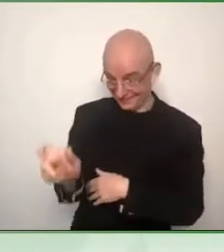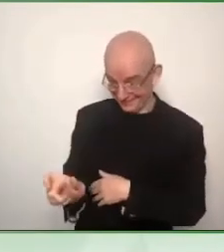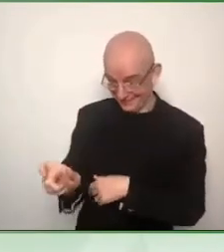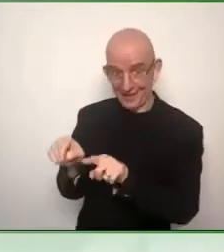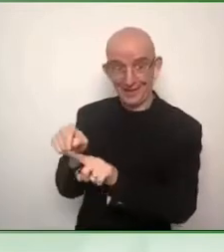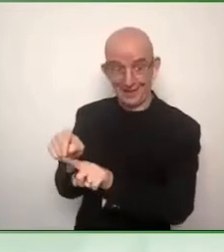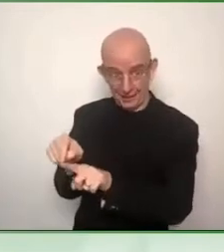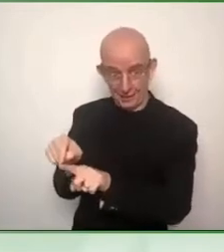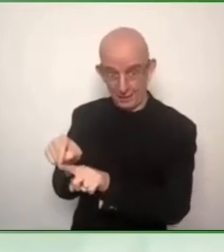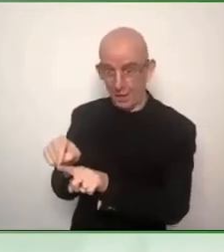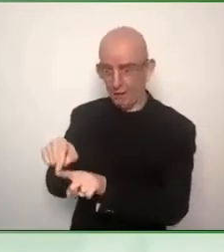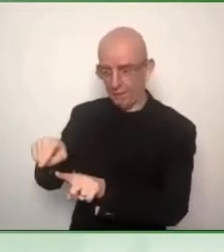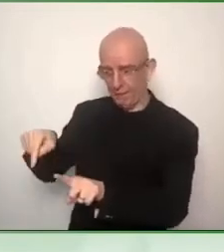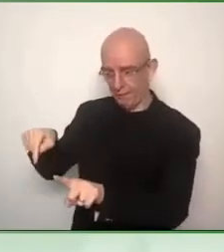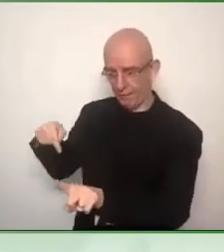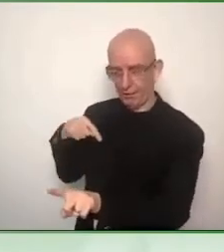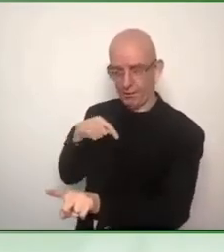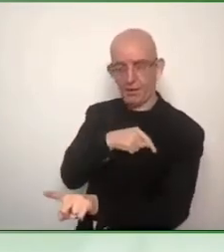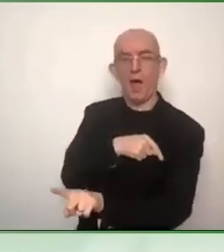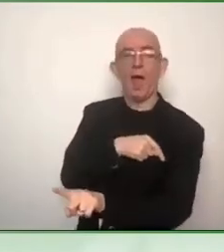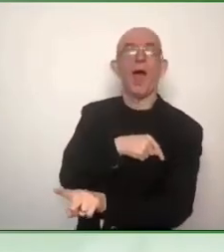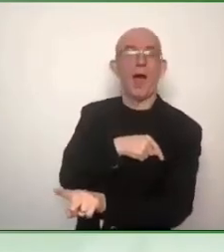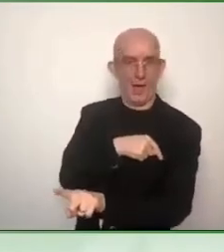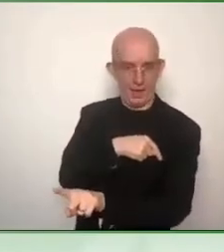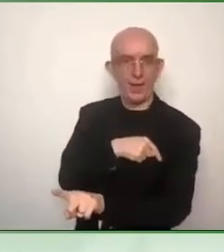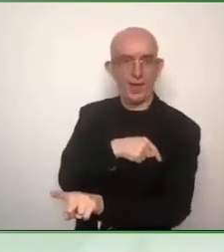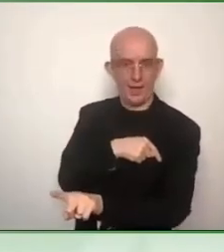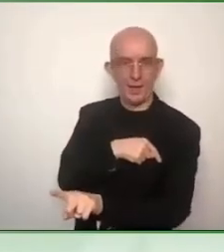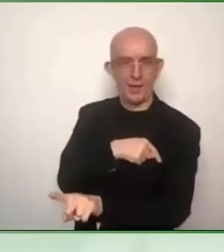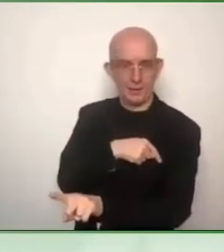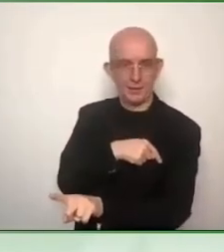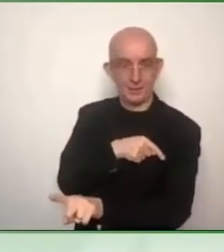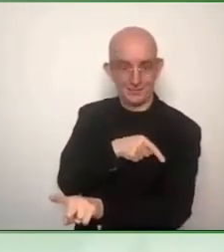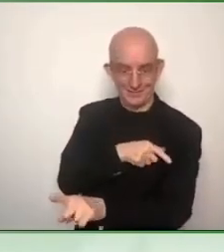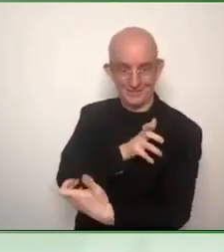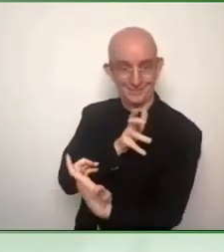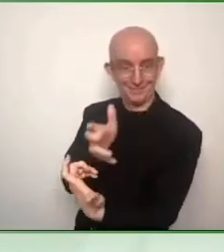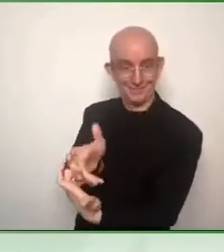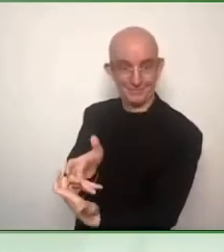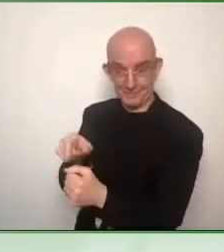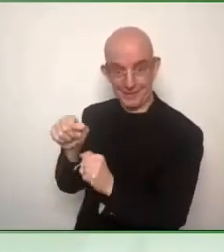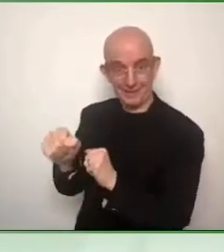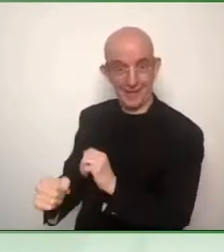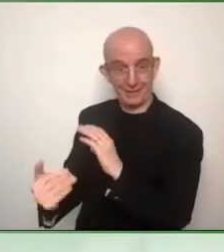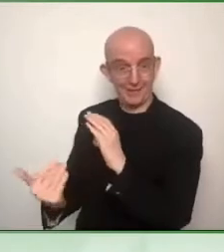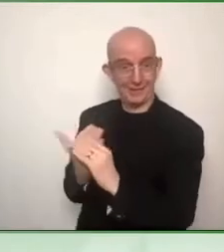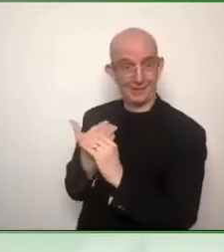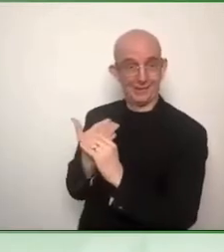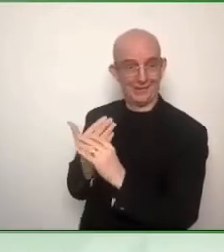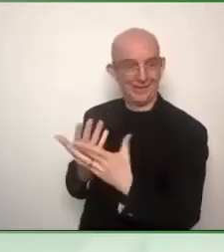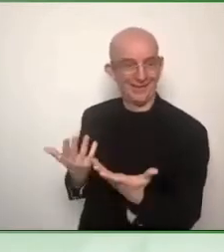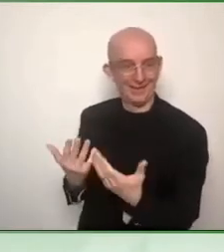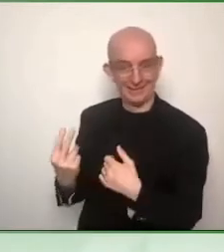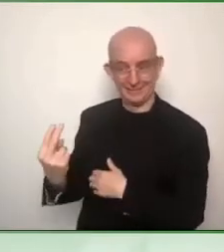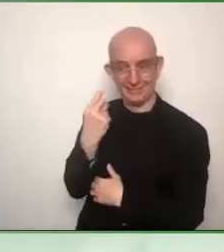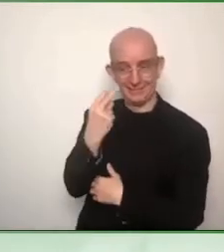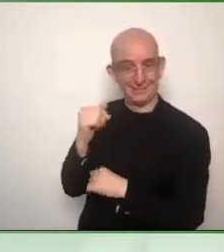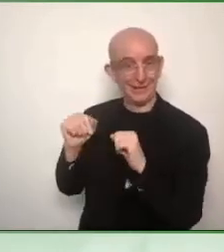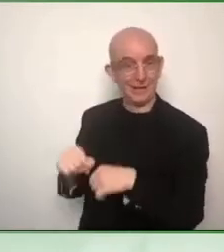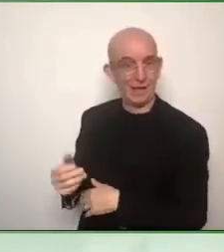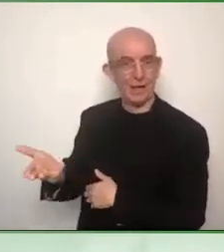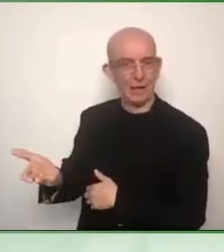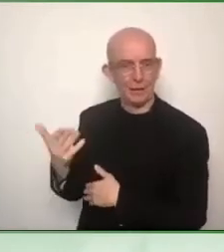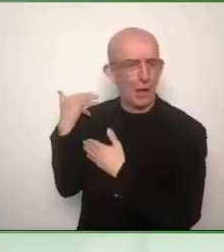we need to follow a user-centered approach to accessibility. It's not about checking, taking check